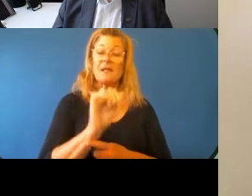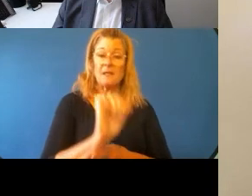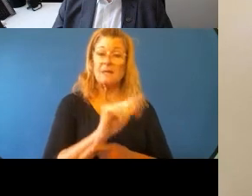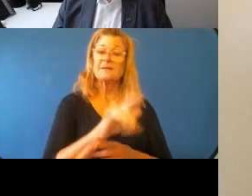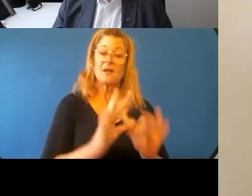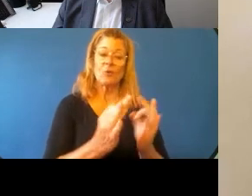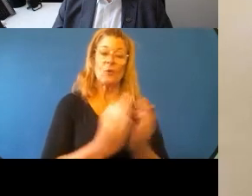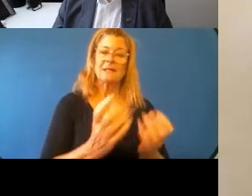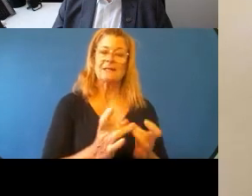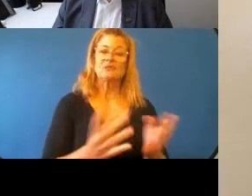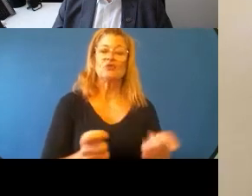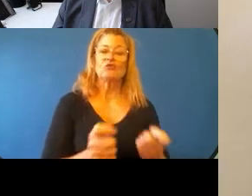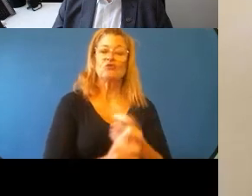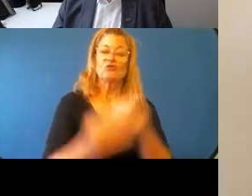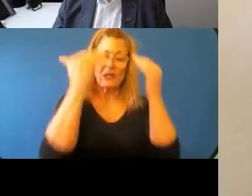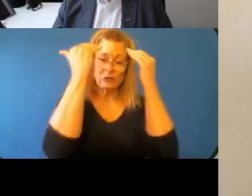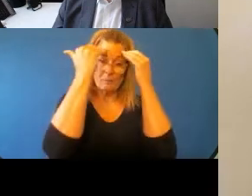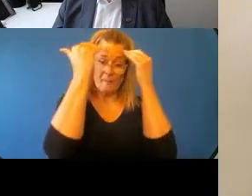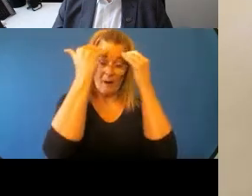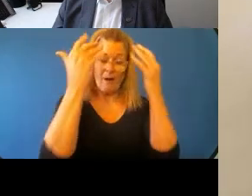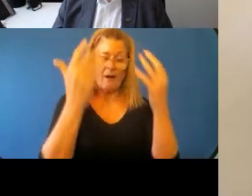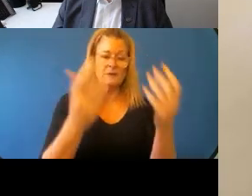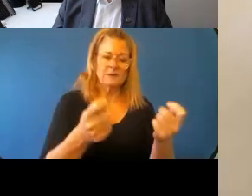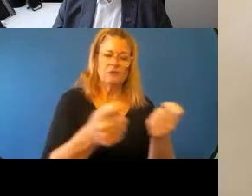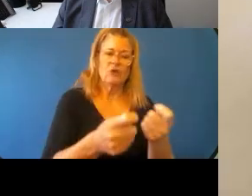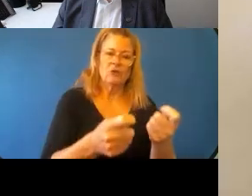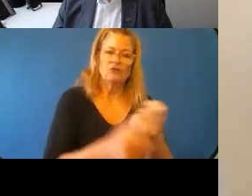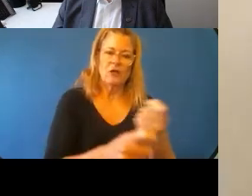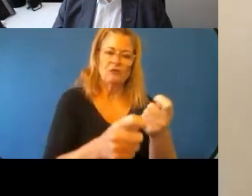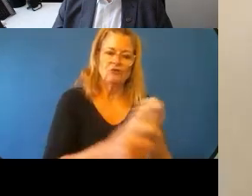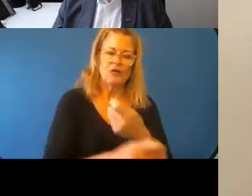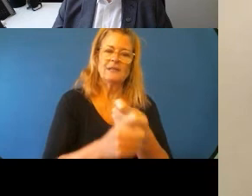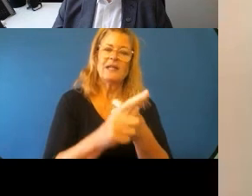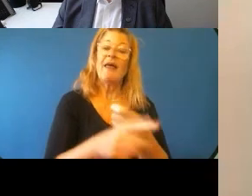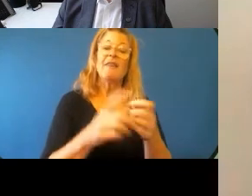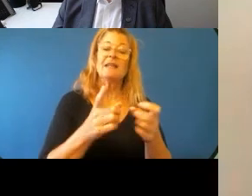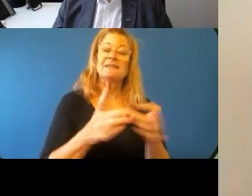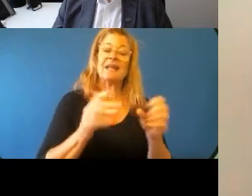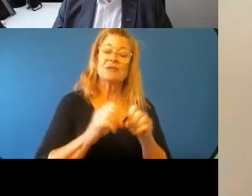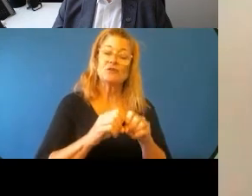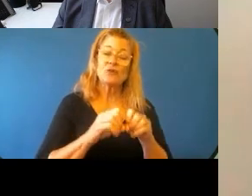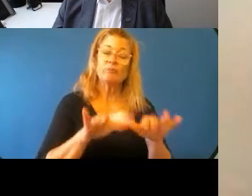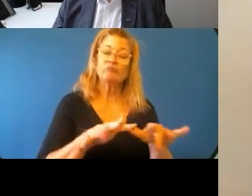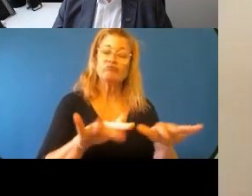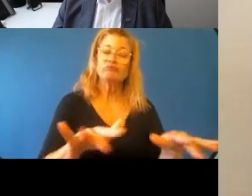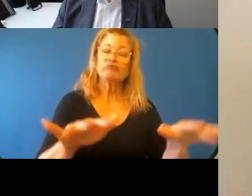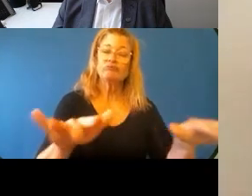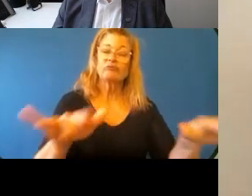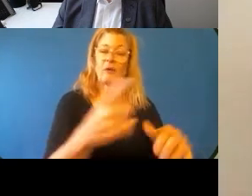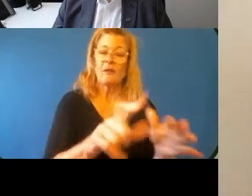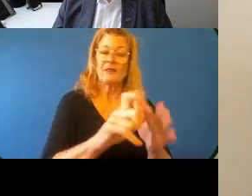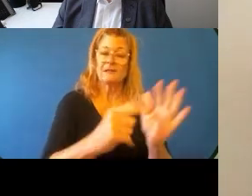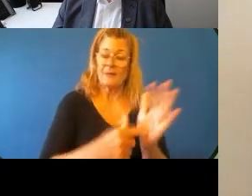change, that's swept through the department over a period of time that's allowed